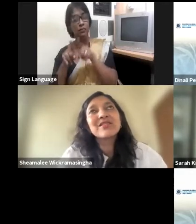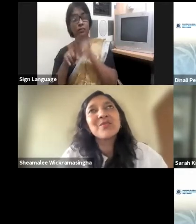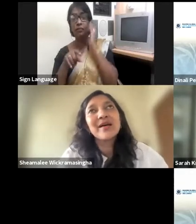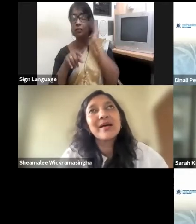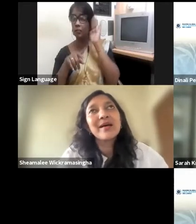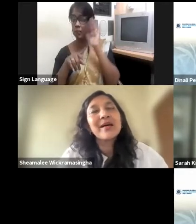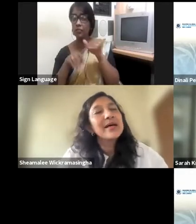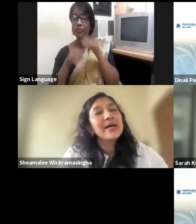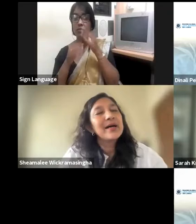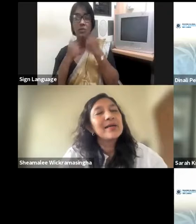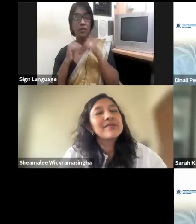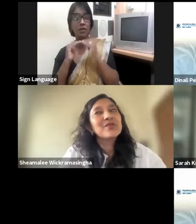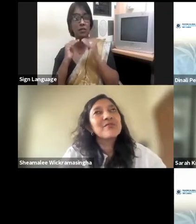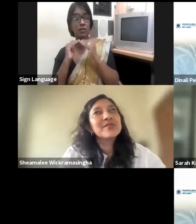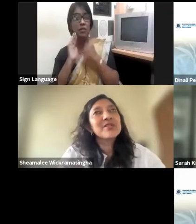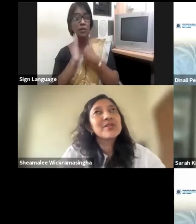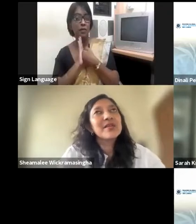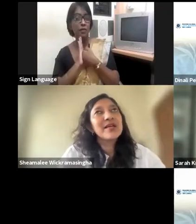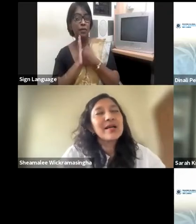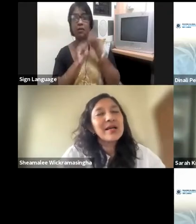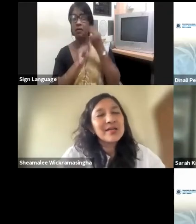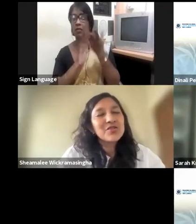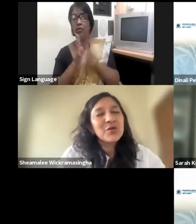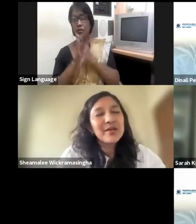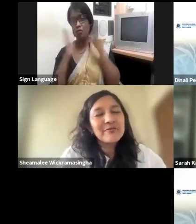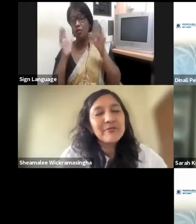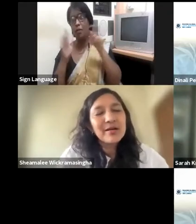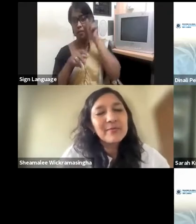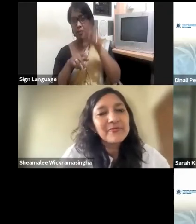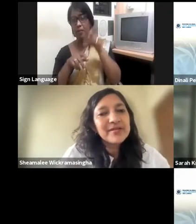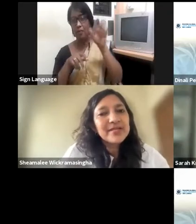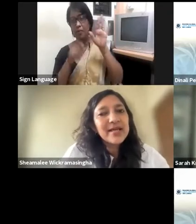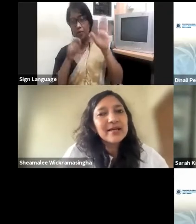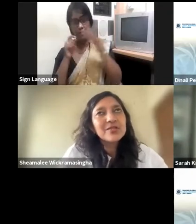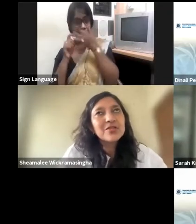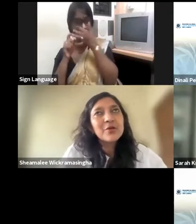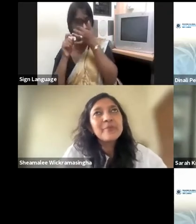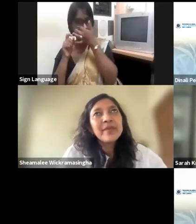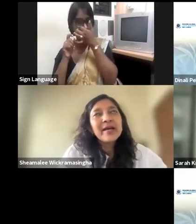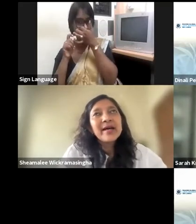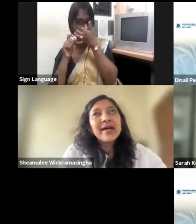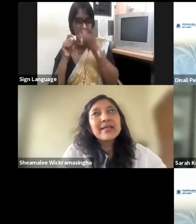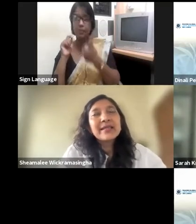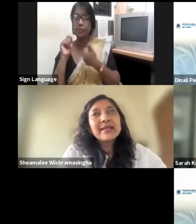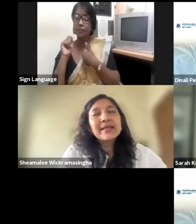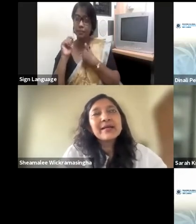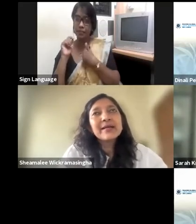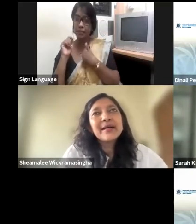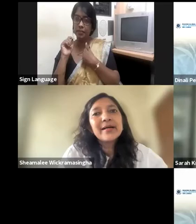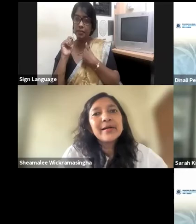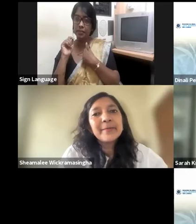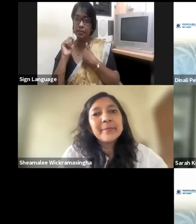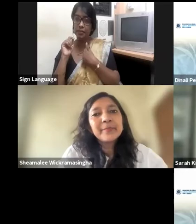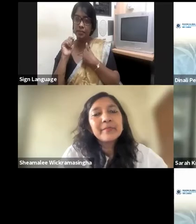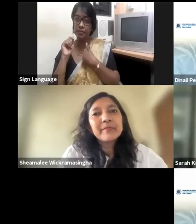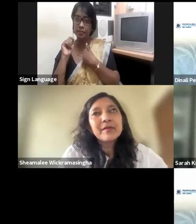this incident where I had this conversation and I saw that firsthand. So I think